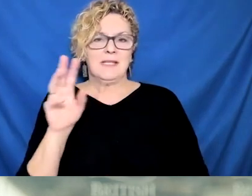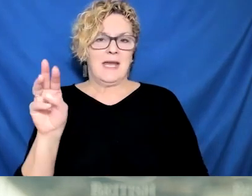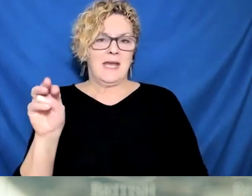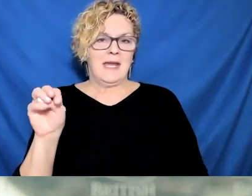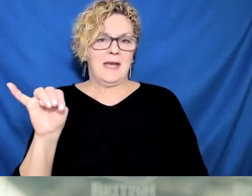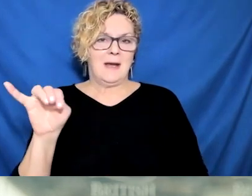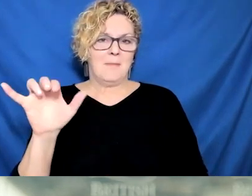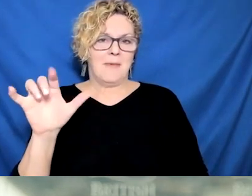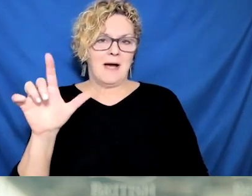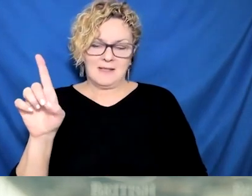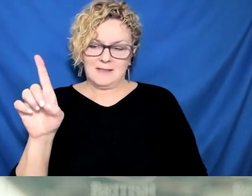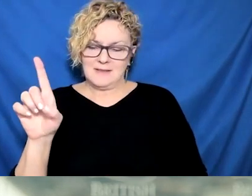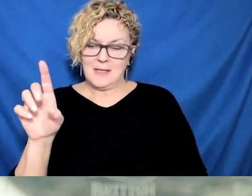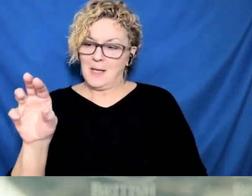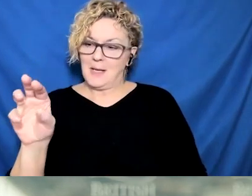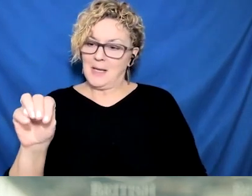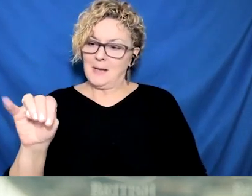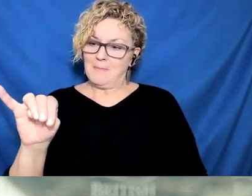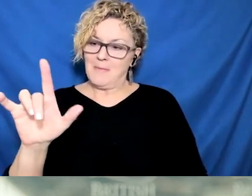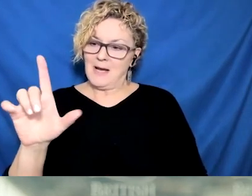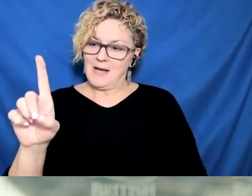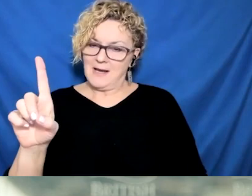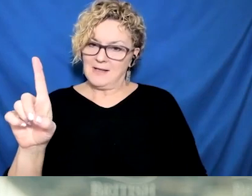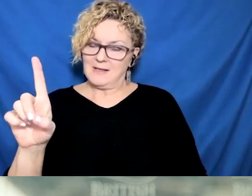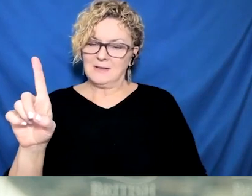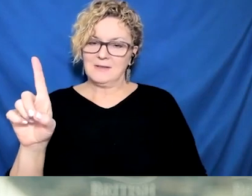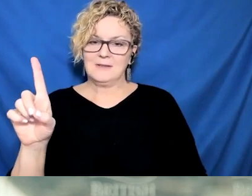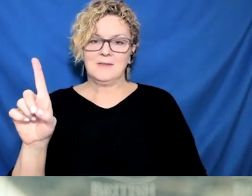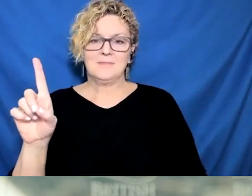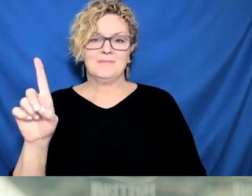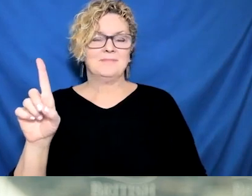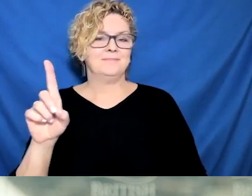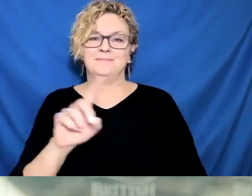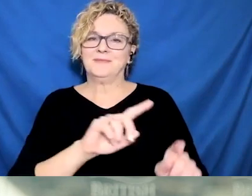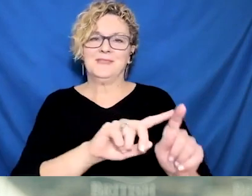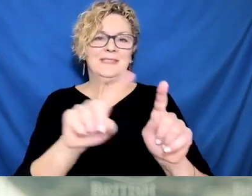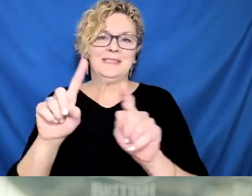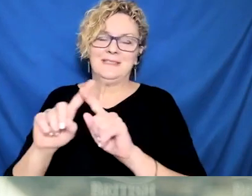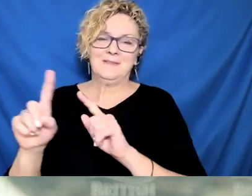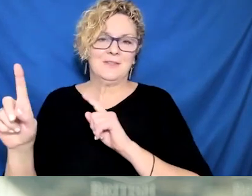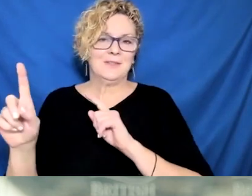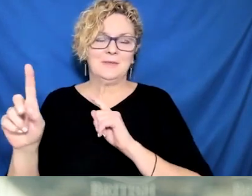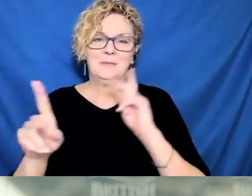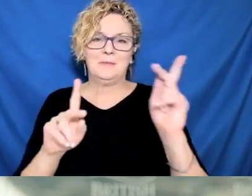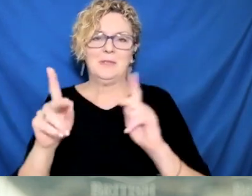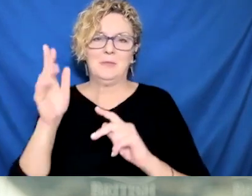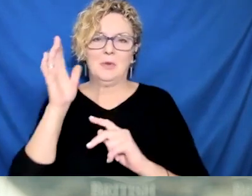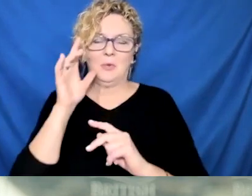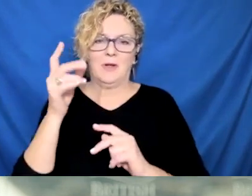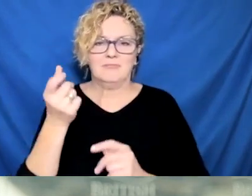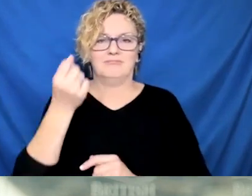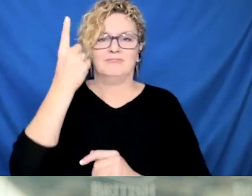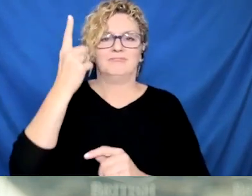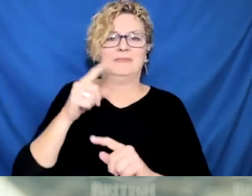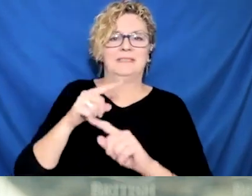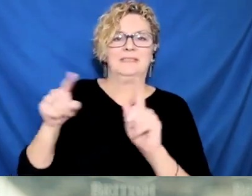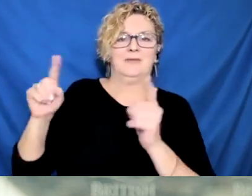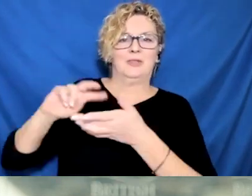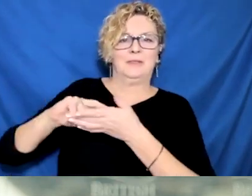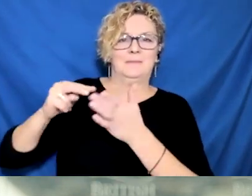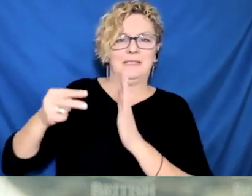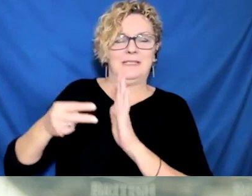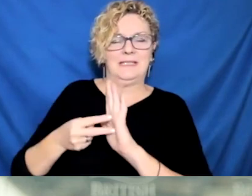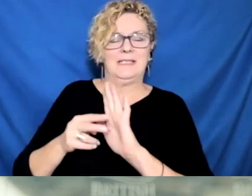individual case, Omicron has been less severe, but there are significantly more individual cases, which presents very significant